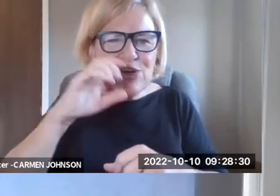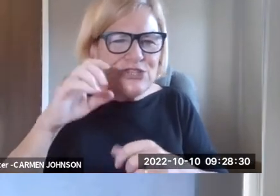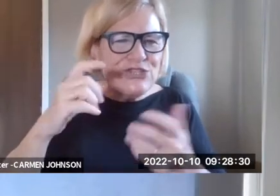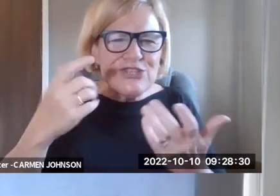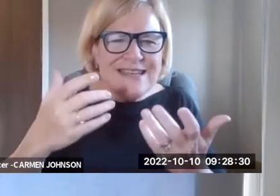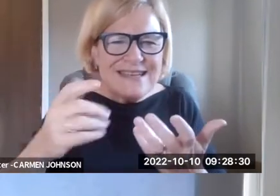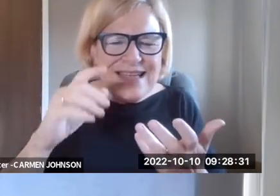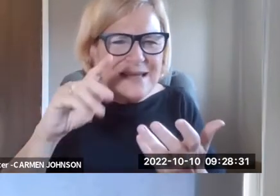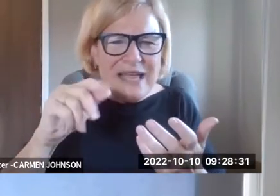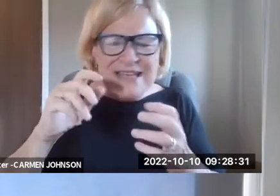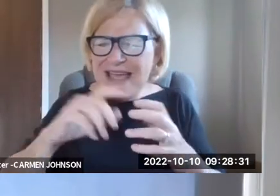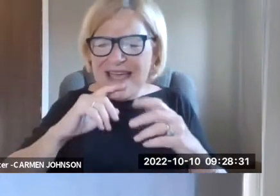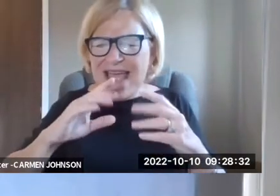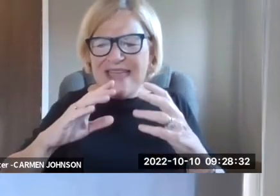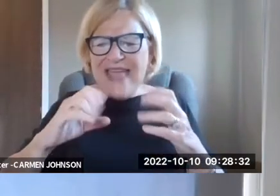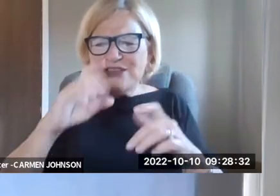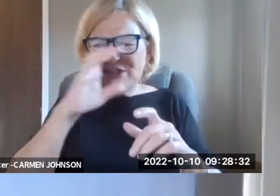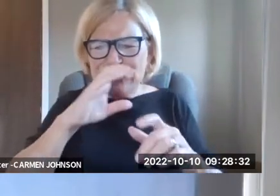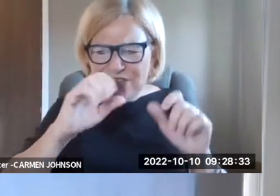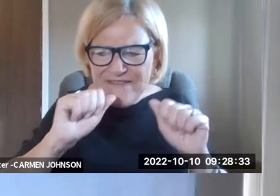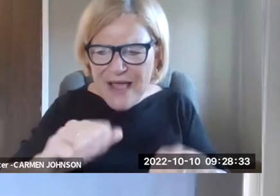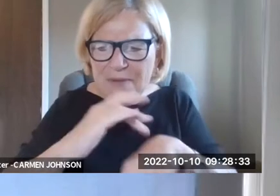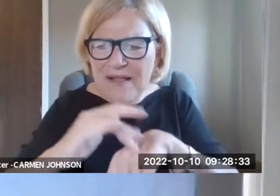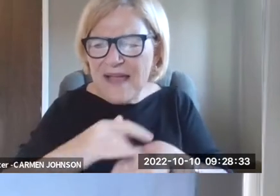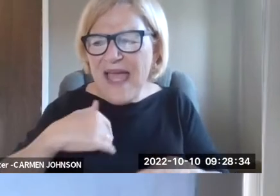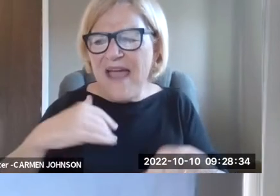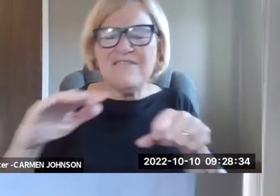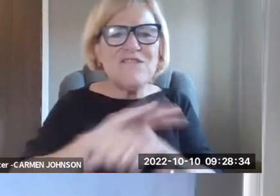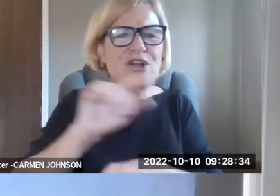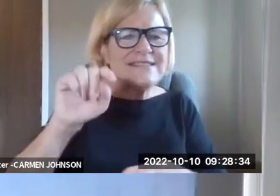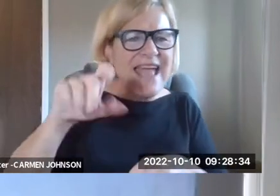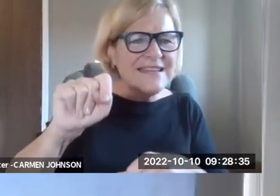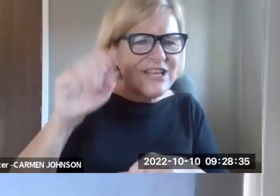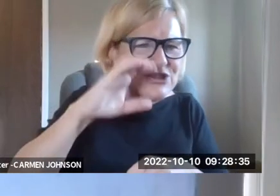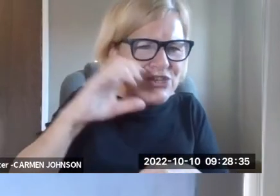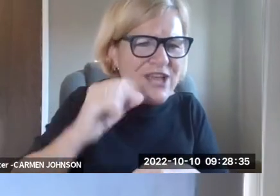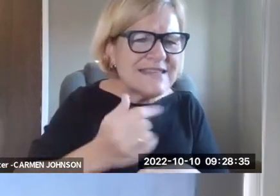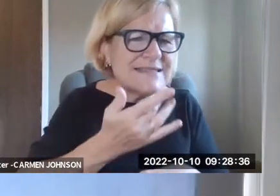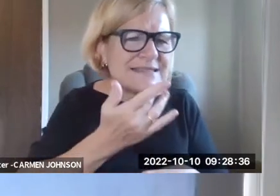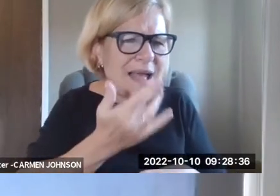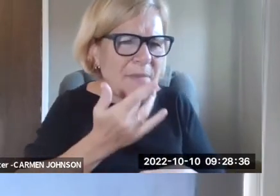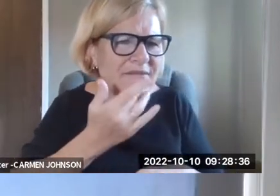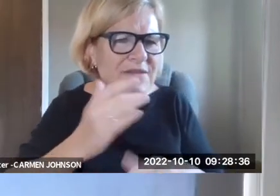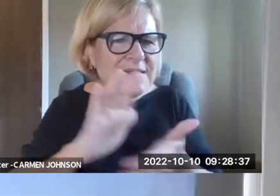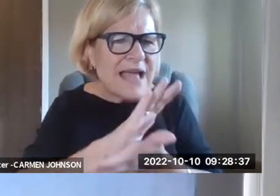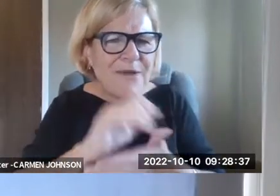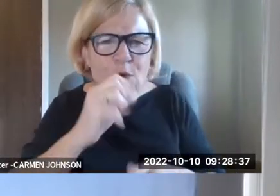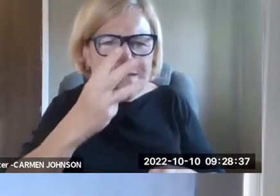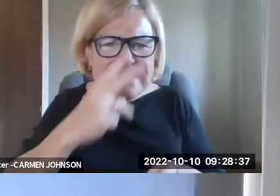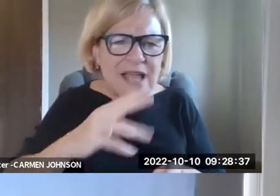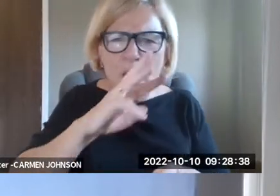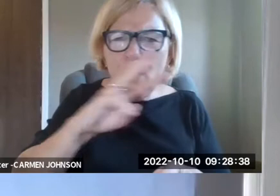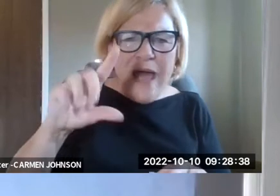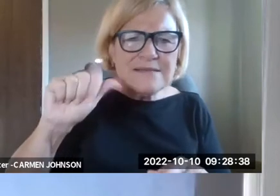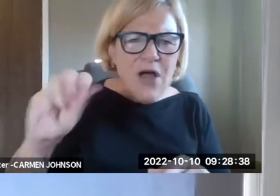and it's incredibly expensive. You can't get, you can't do a full text search and PACER and it's also pretty damn expensive. Um, this has search capability.